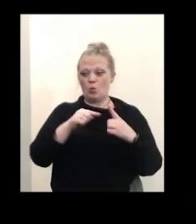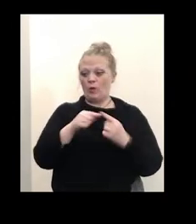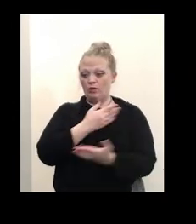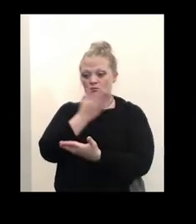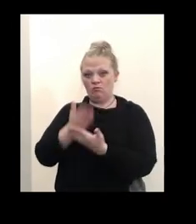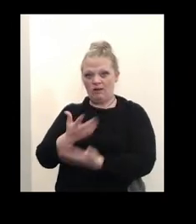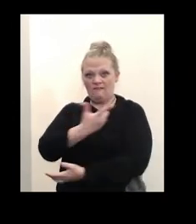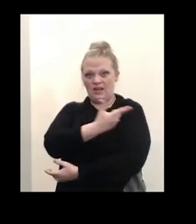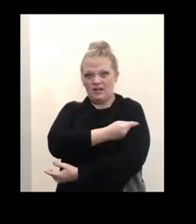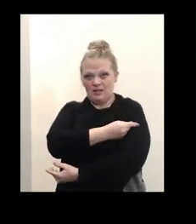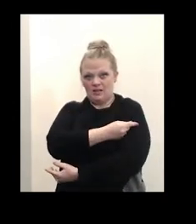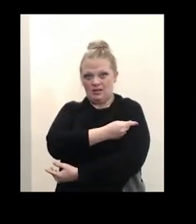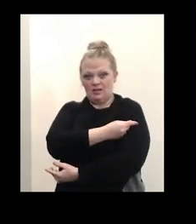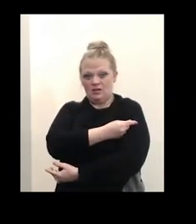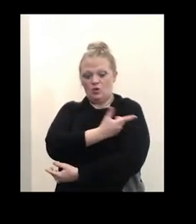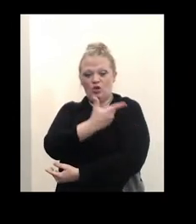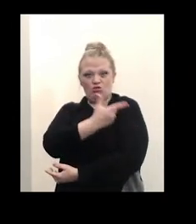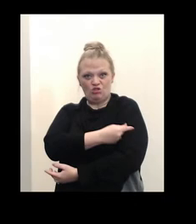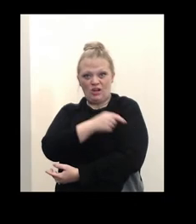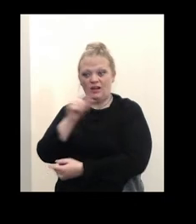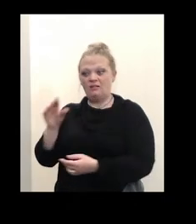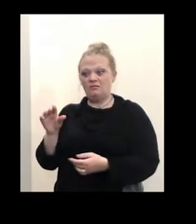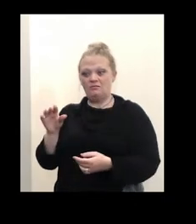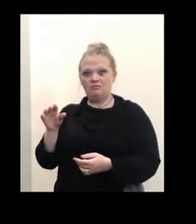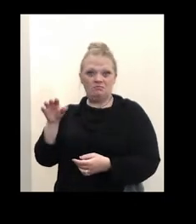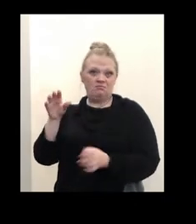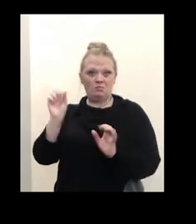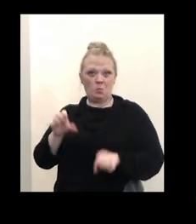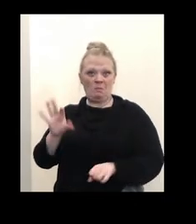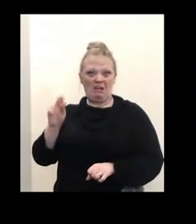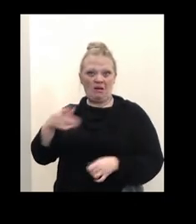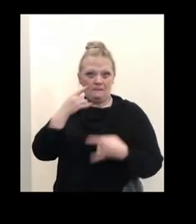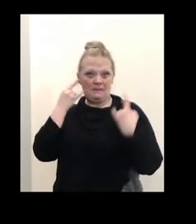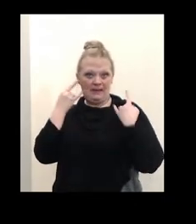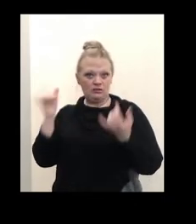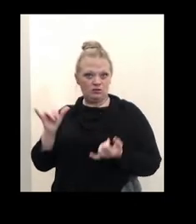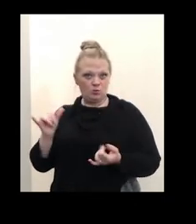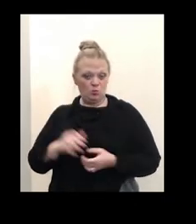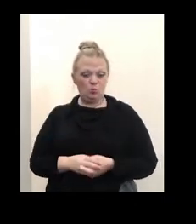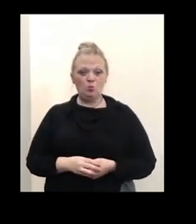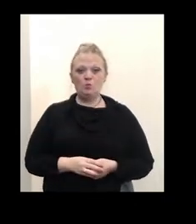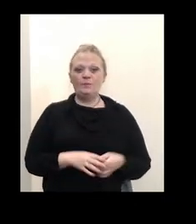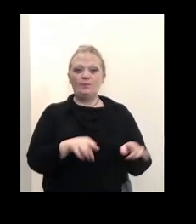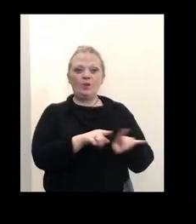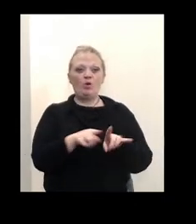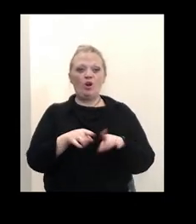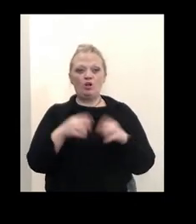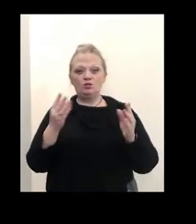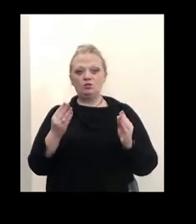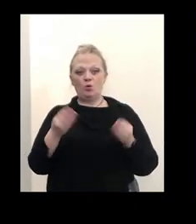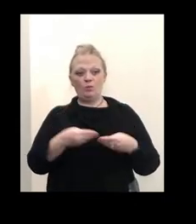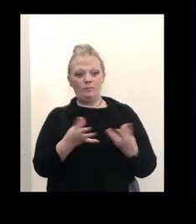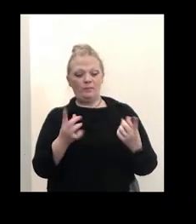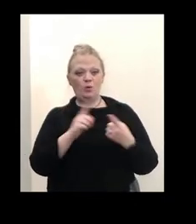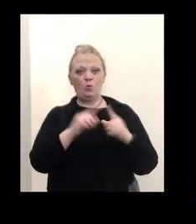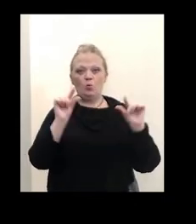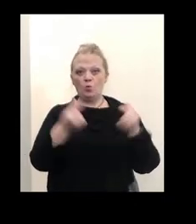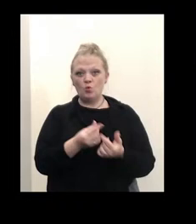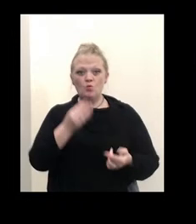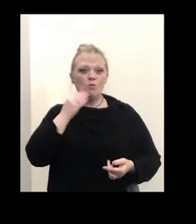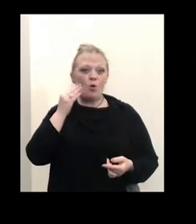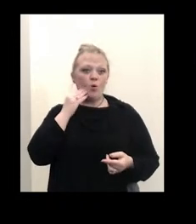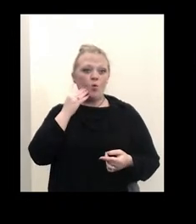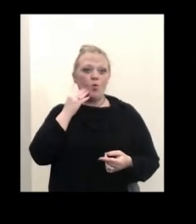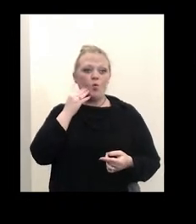you can get a vaccine and you can pick up some masks for yourself and your family. We are also giving masks to group homes, homeless shelters.